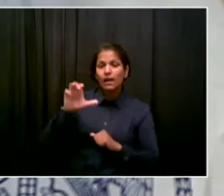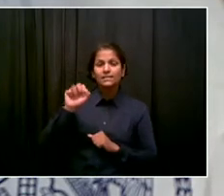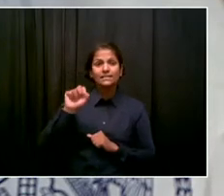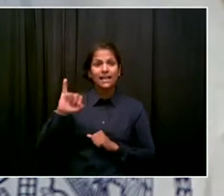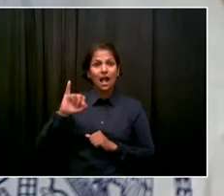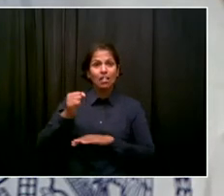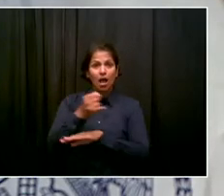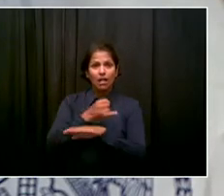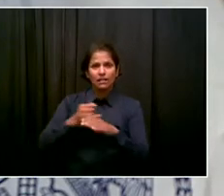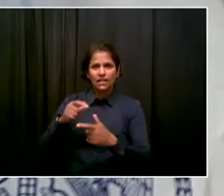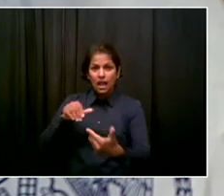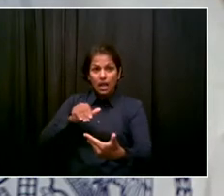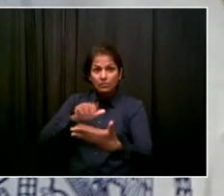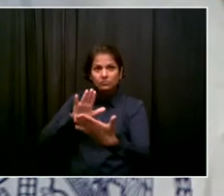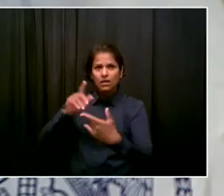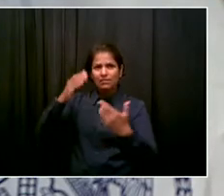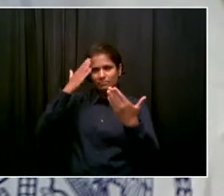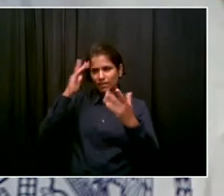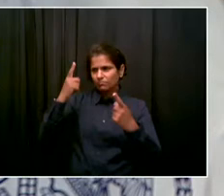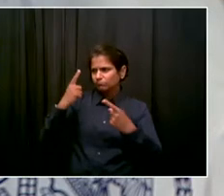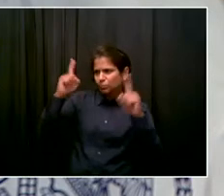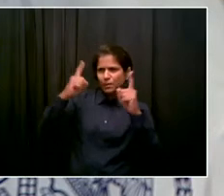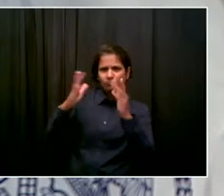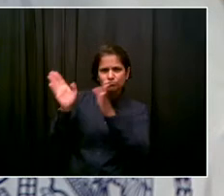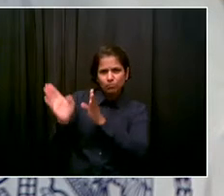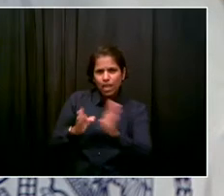The next is Jake Offenharts from Gothamist.